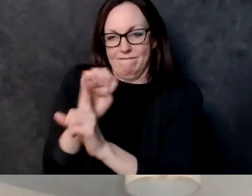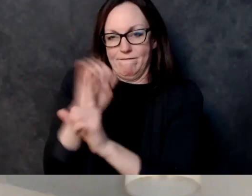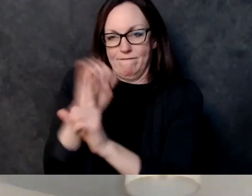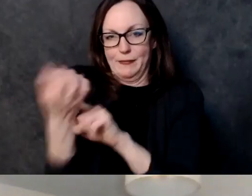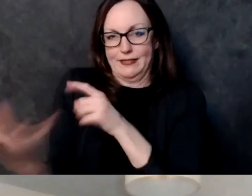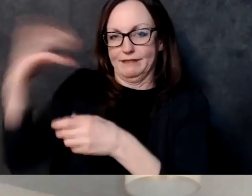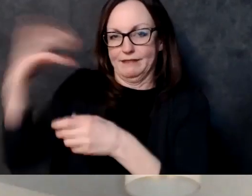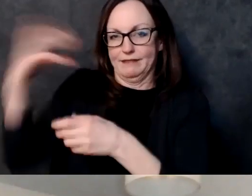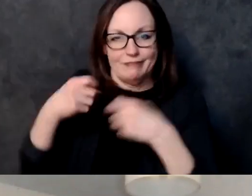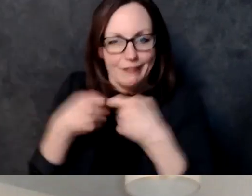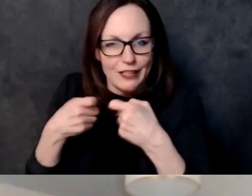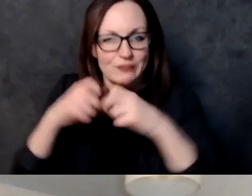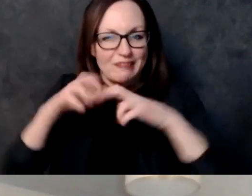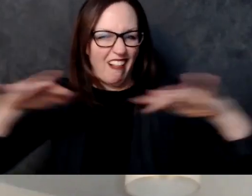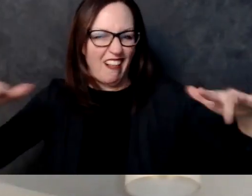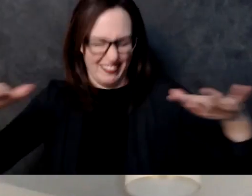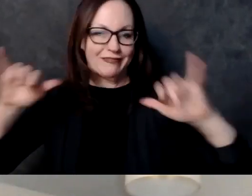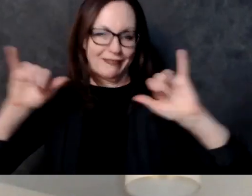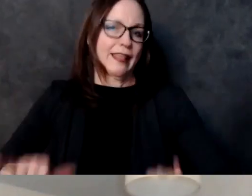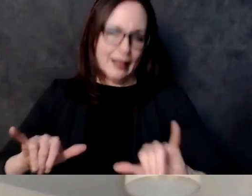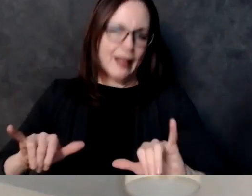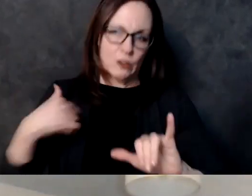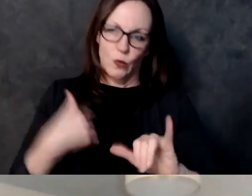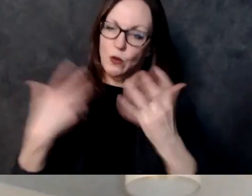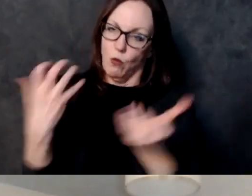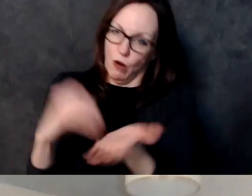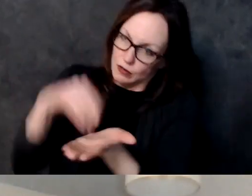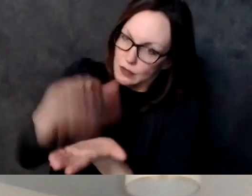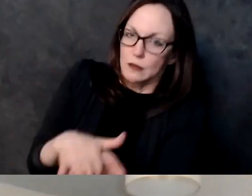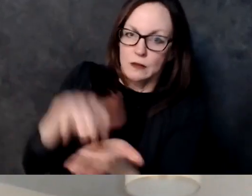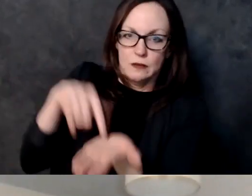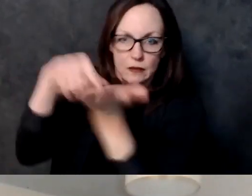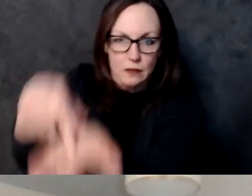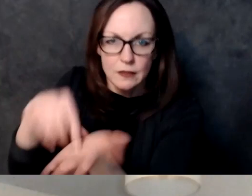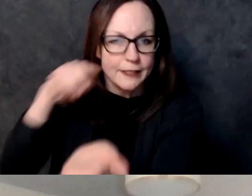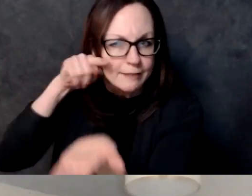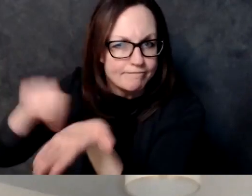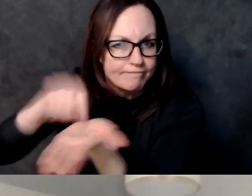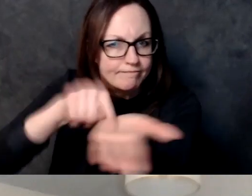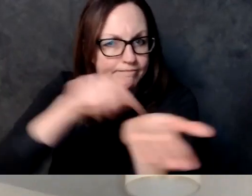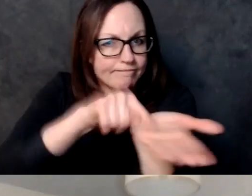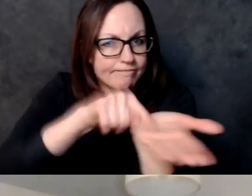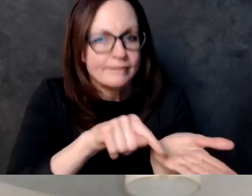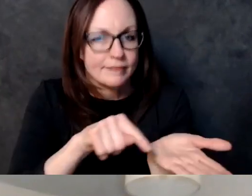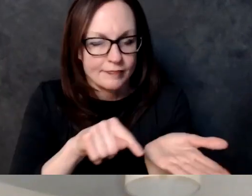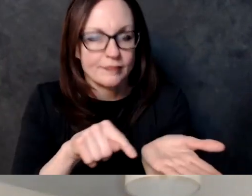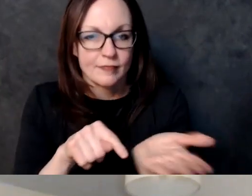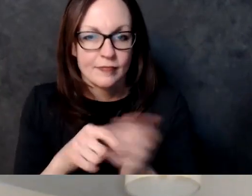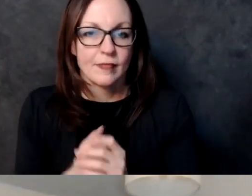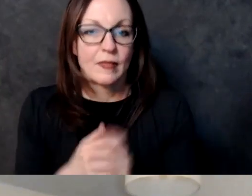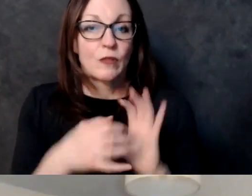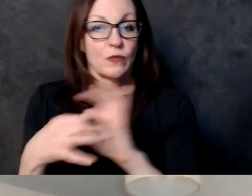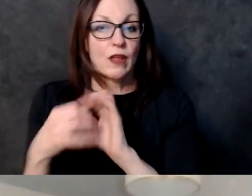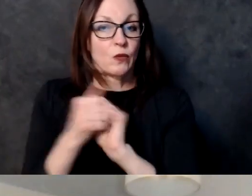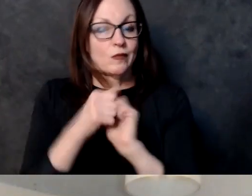this is that there are um frankly there's mandates happening in other states and the pressure is uh shifting over to wisconsin which is great and i think